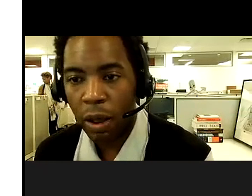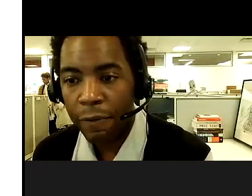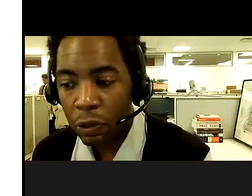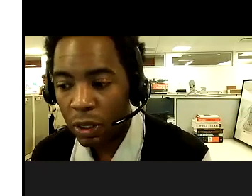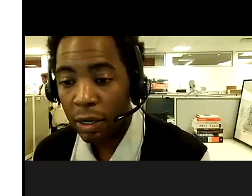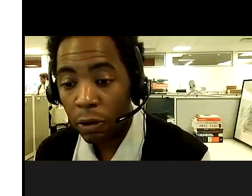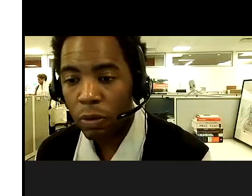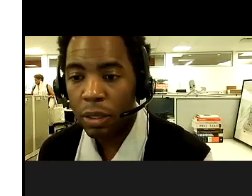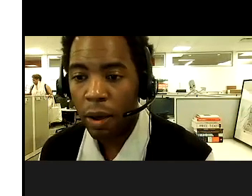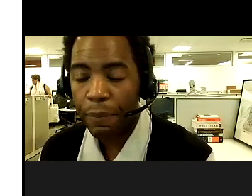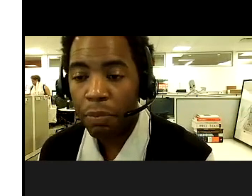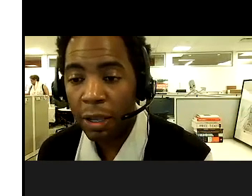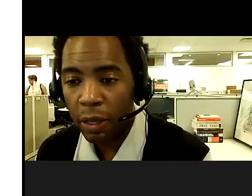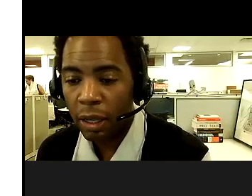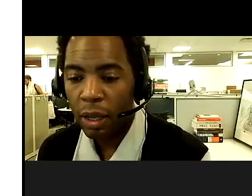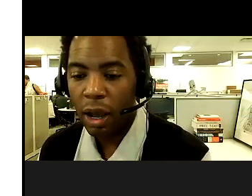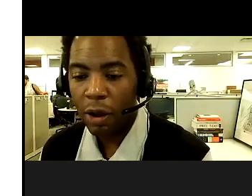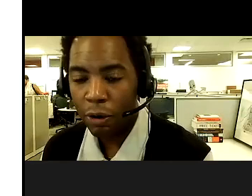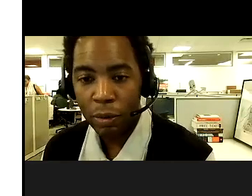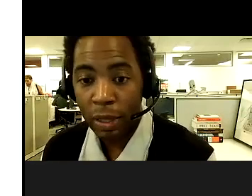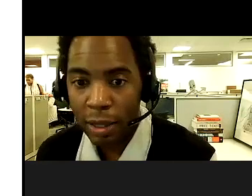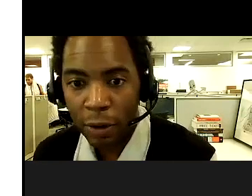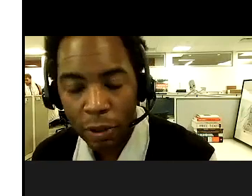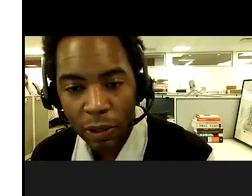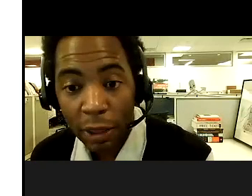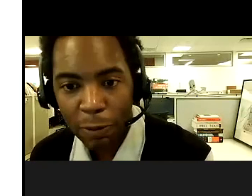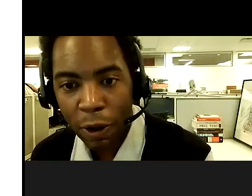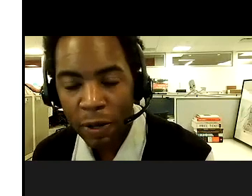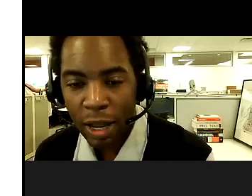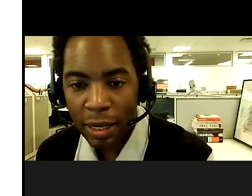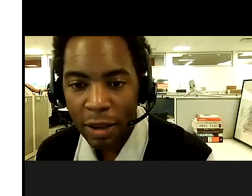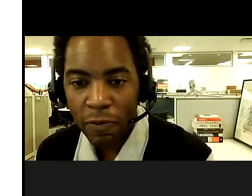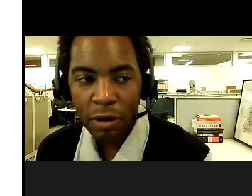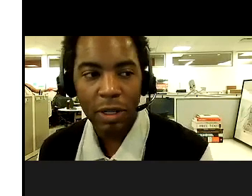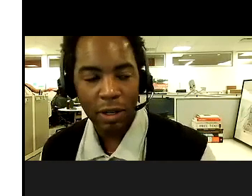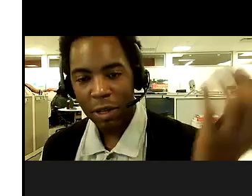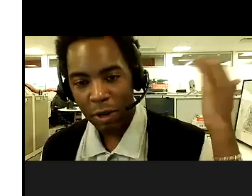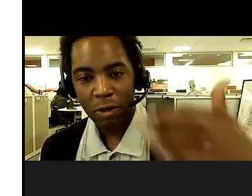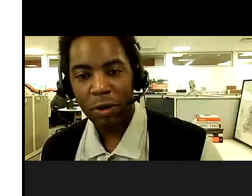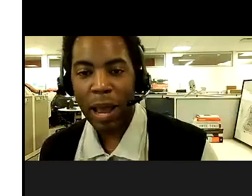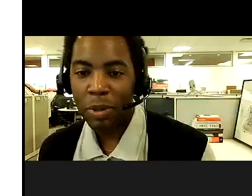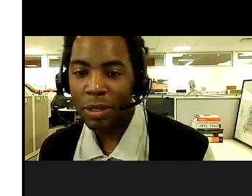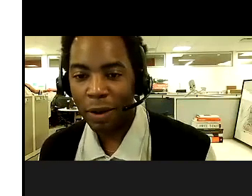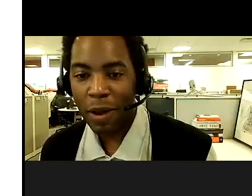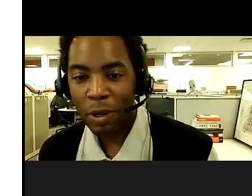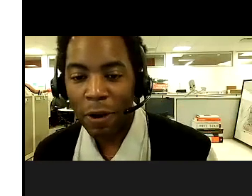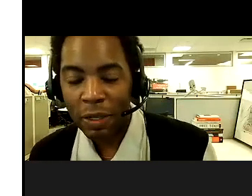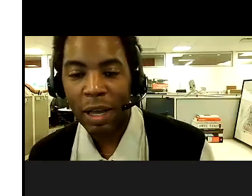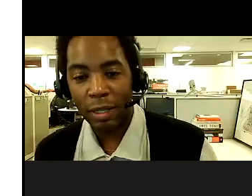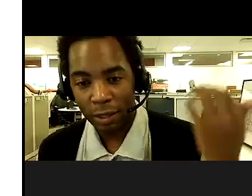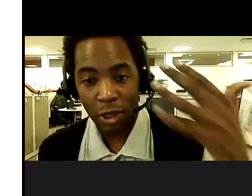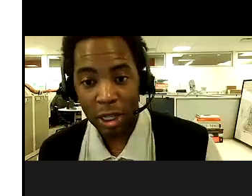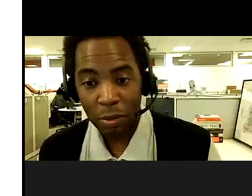were eventually diagnosed with, um, MPV, uh, who thought that it was, thought that it was COVID-19 at first and, you know, took a rapid, a rapid